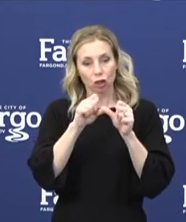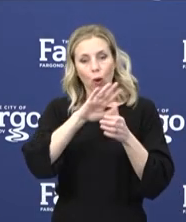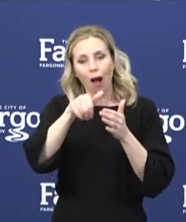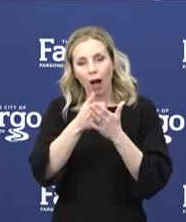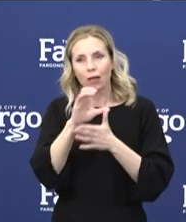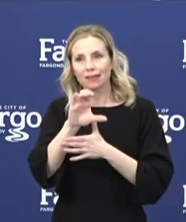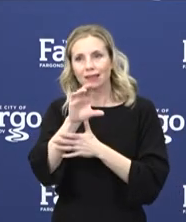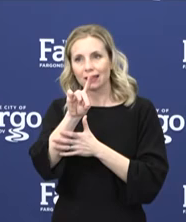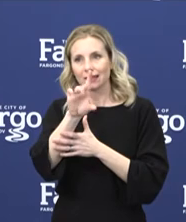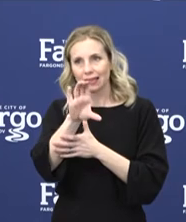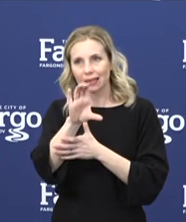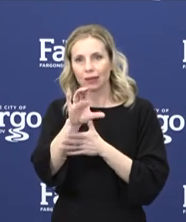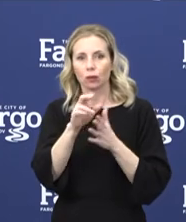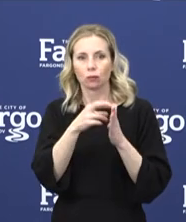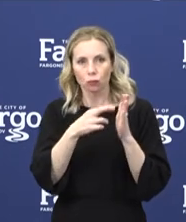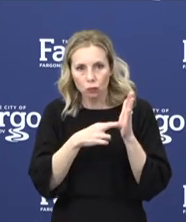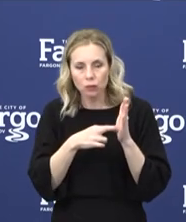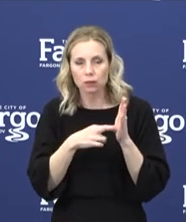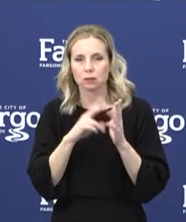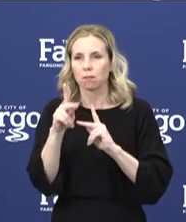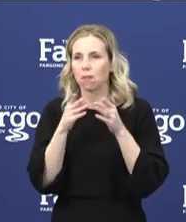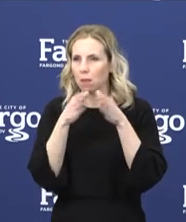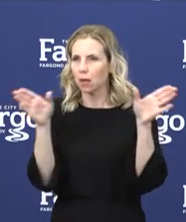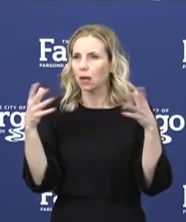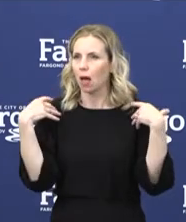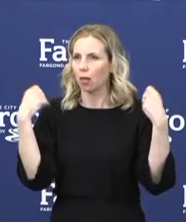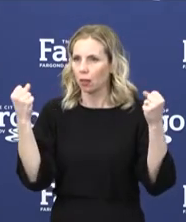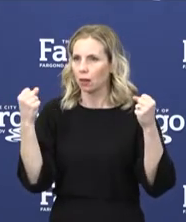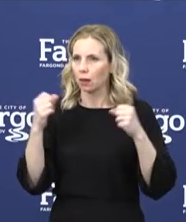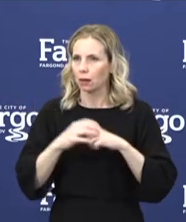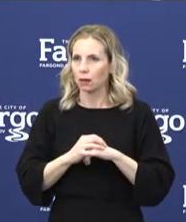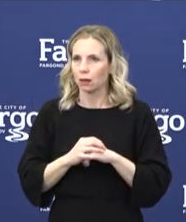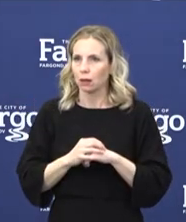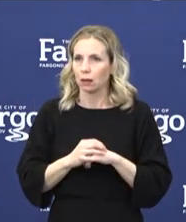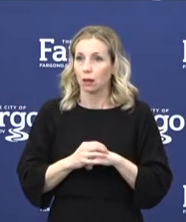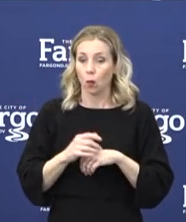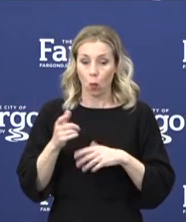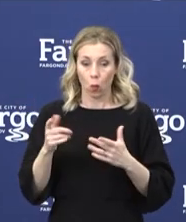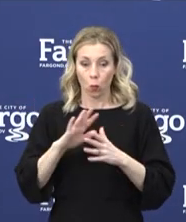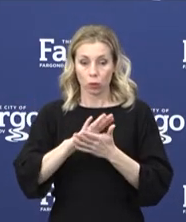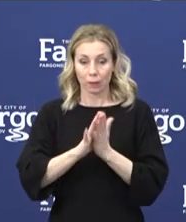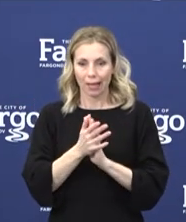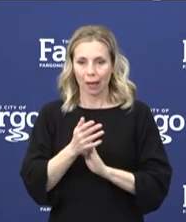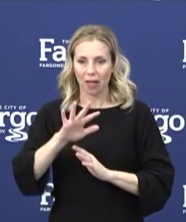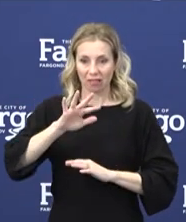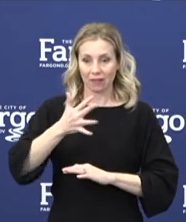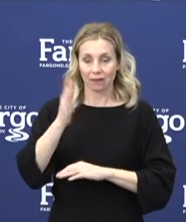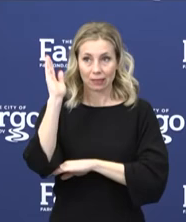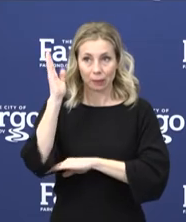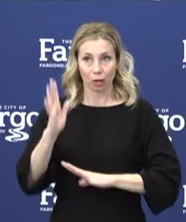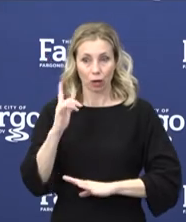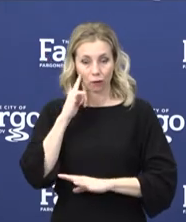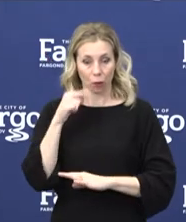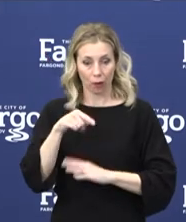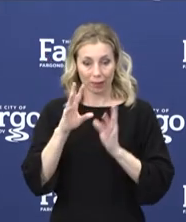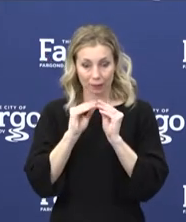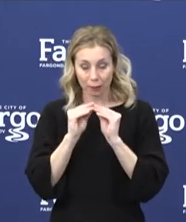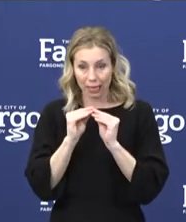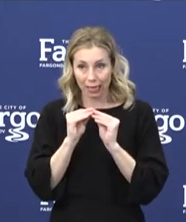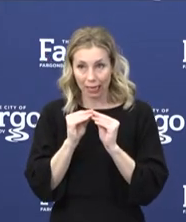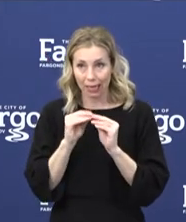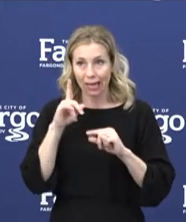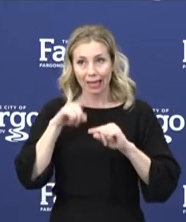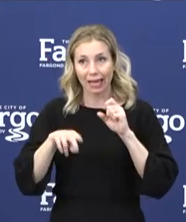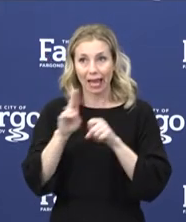CDC guidelines and public health. By the time you get to be the fifth speaker in a meeting like this, we can't always